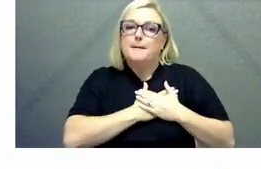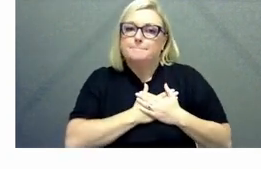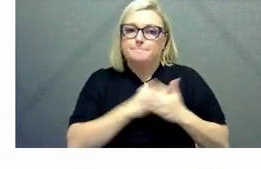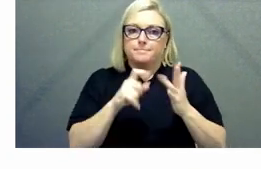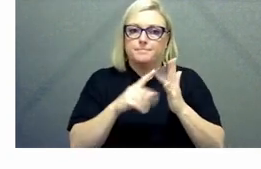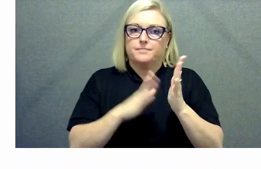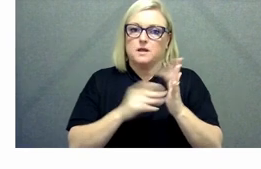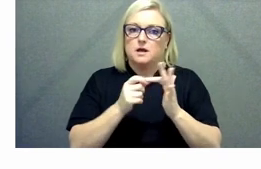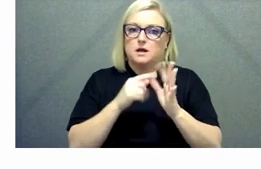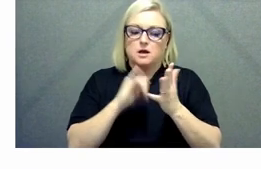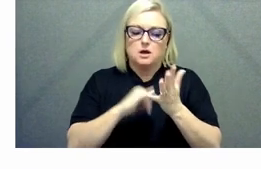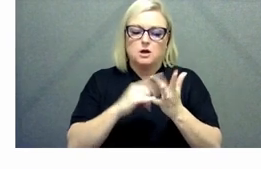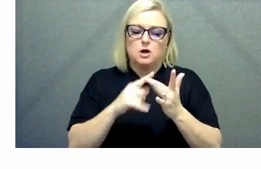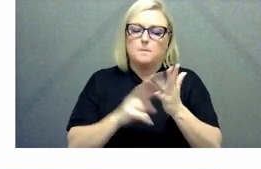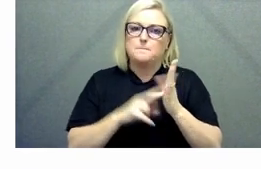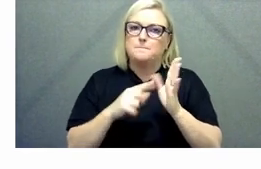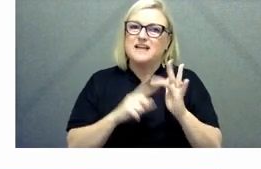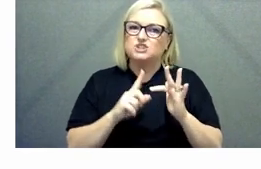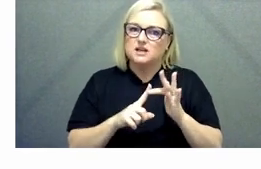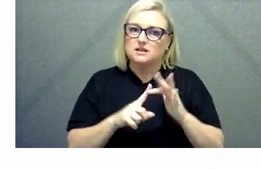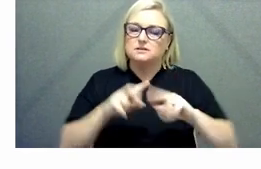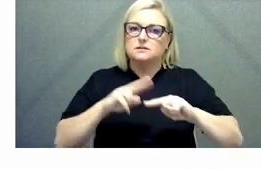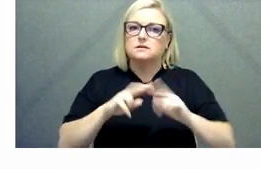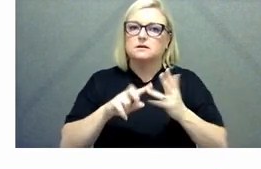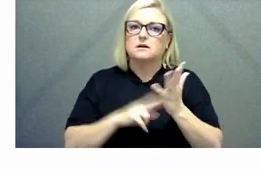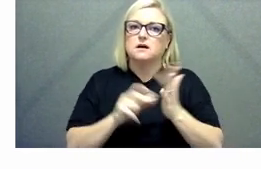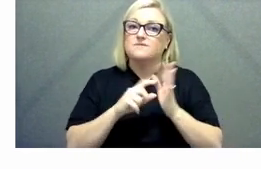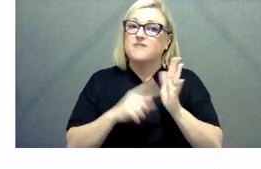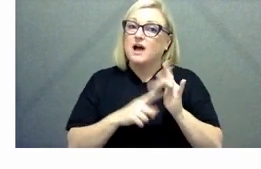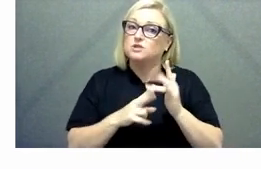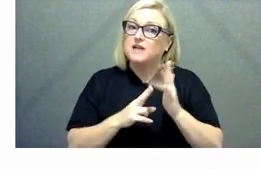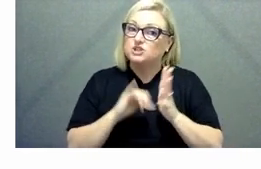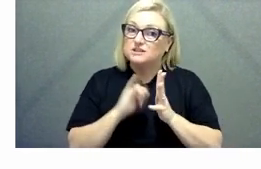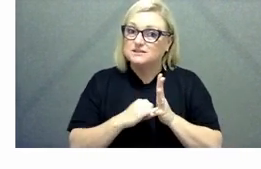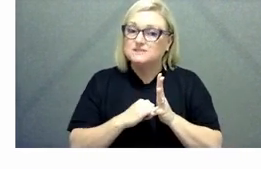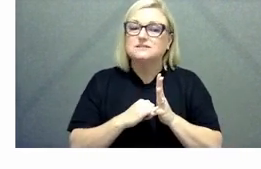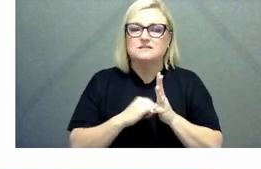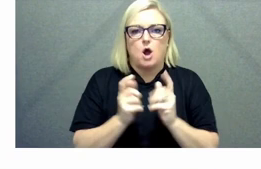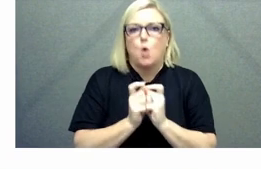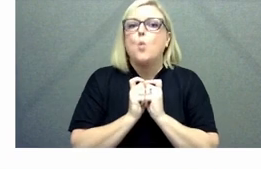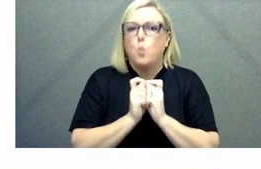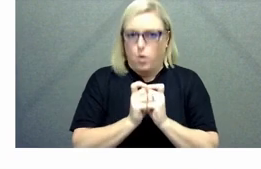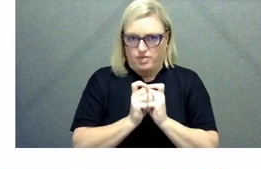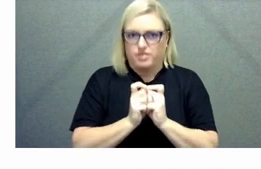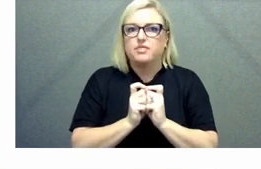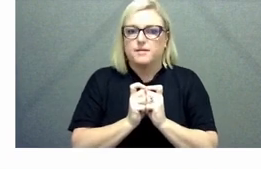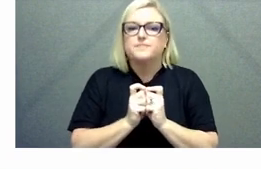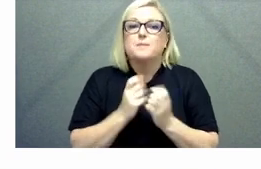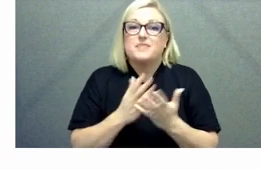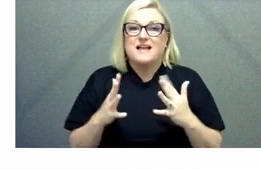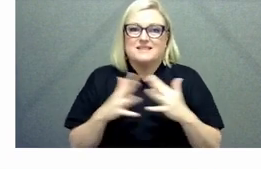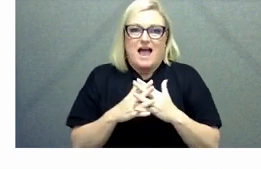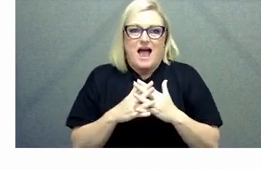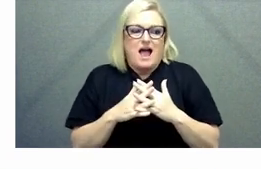strongly recommend to people uh again we can provide the detail through the chat uh but it's a way that people can connect to these issues